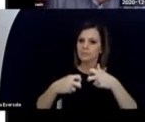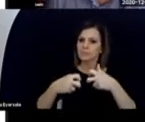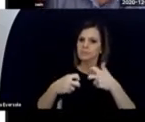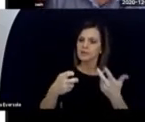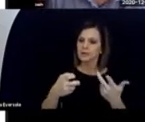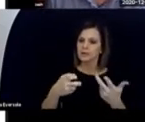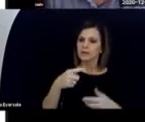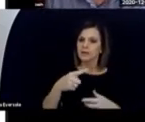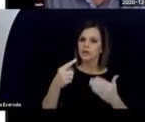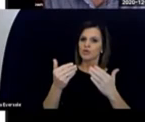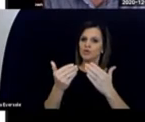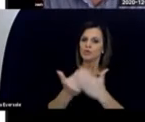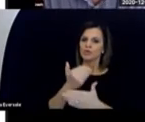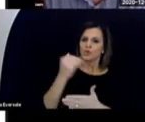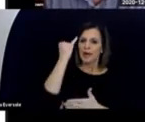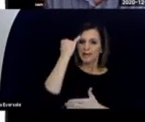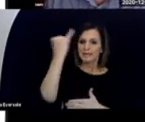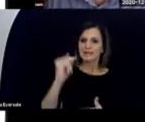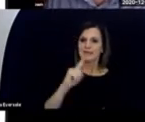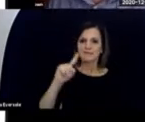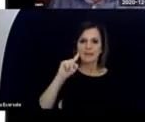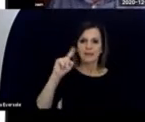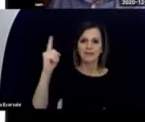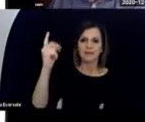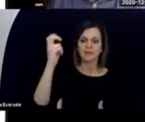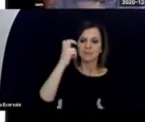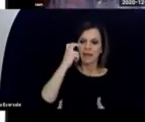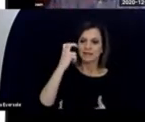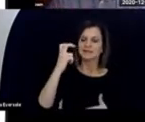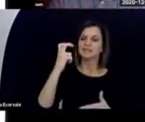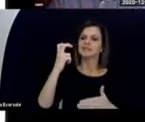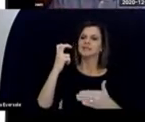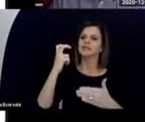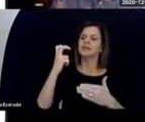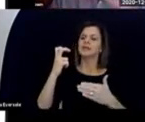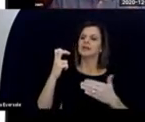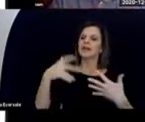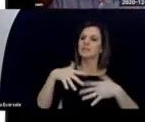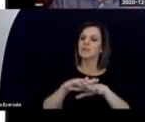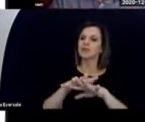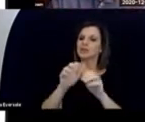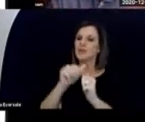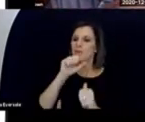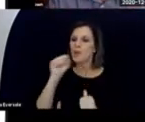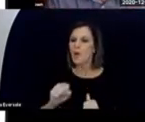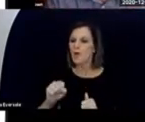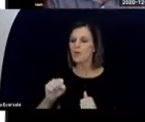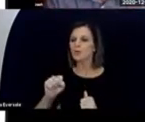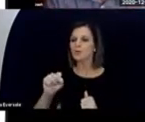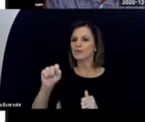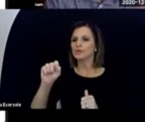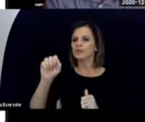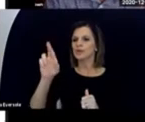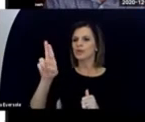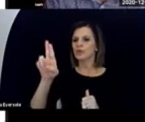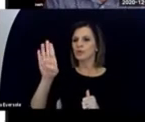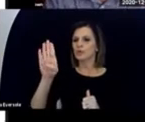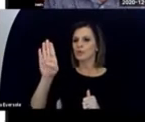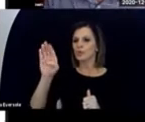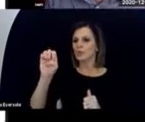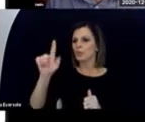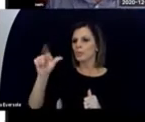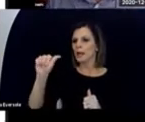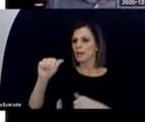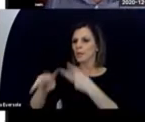or two, there were issues with a new idea of deaf-blindness coming into the old rubella